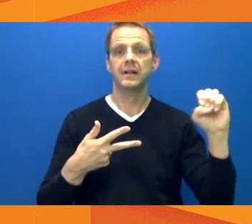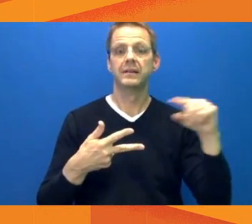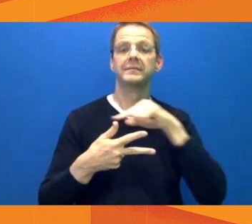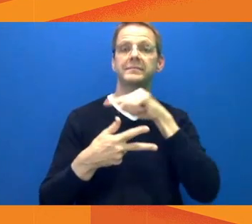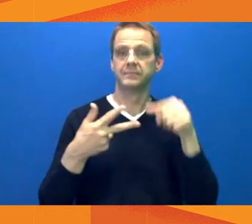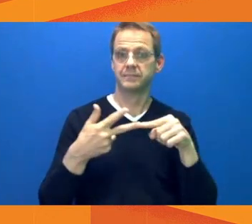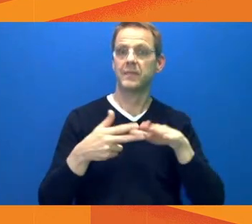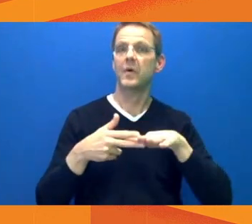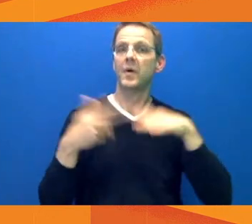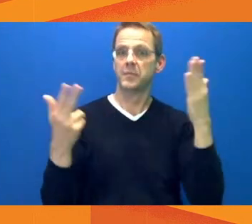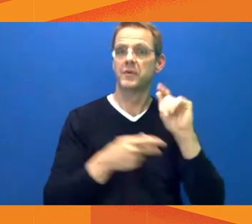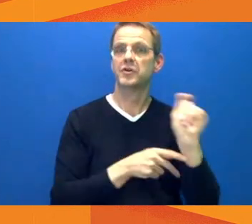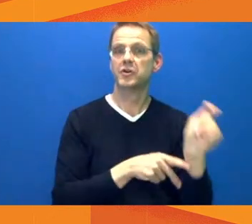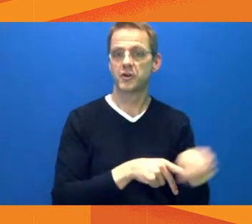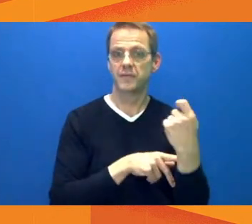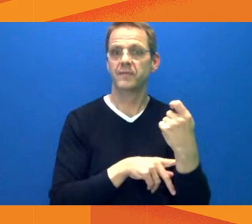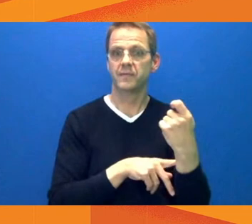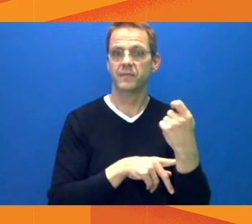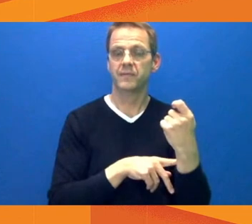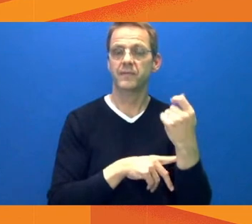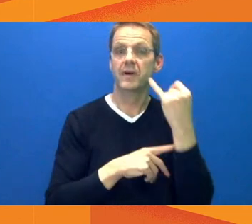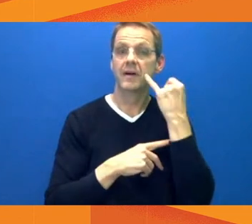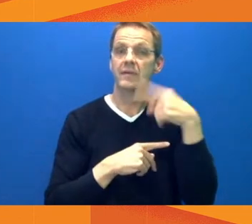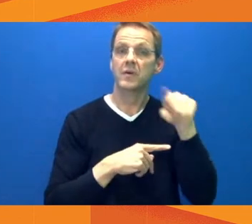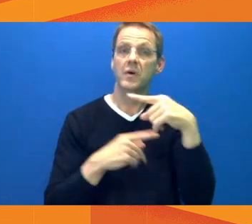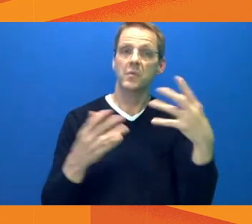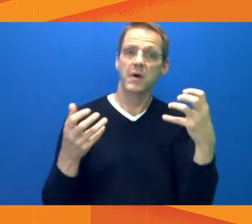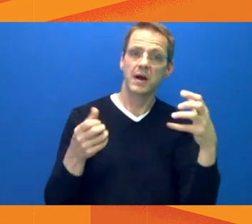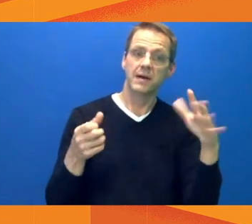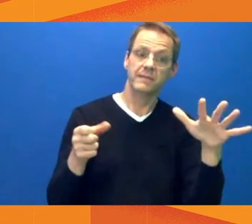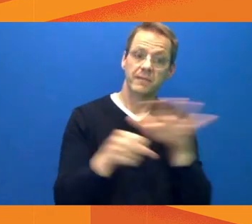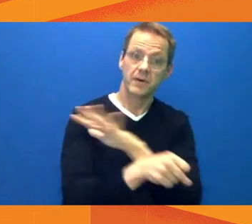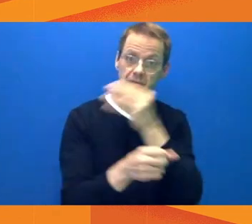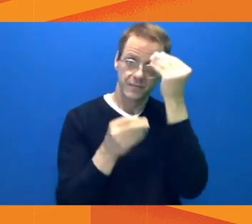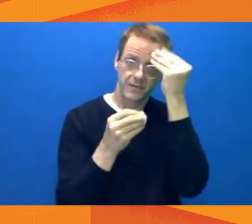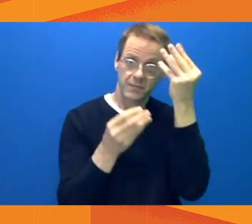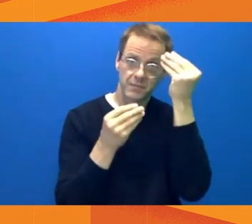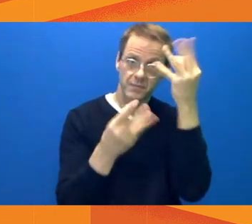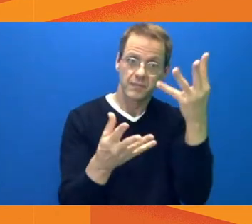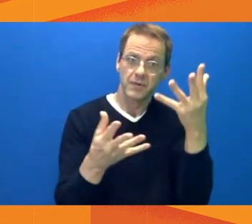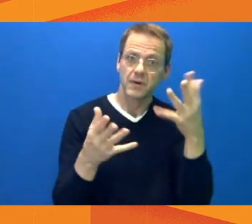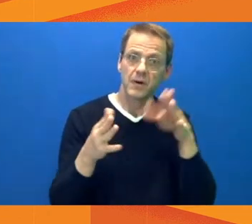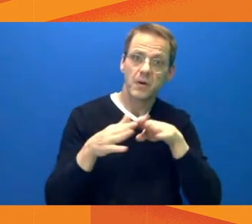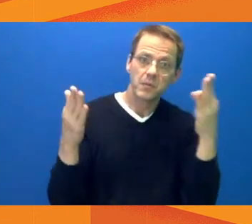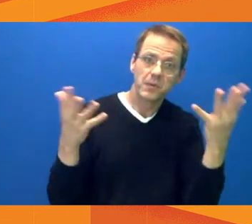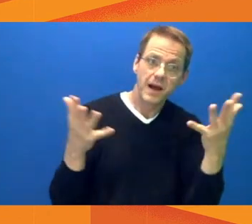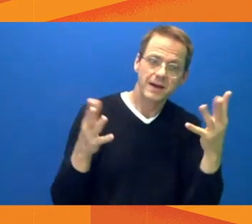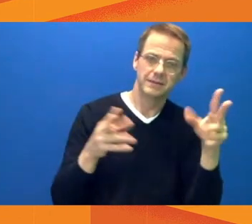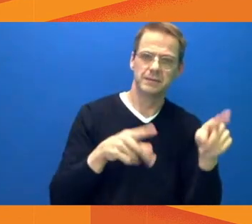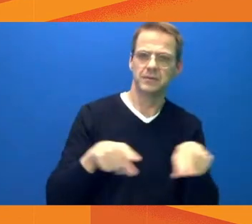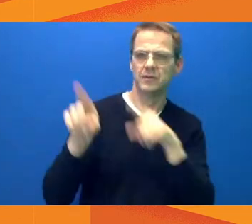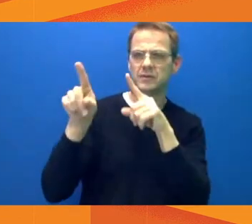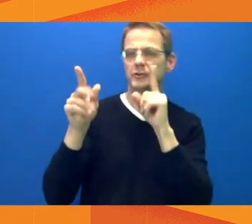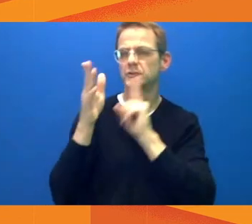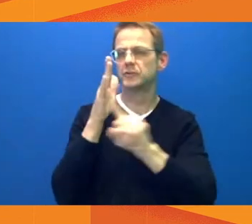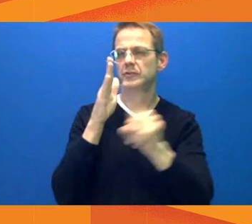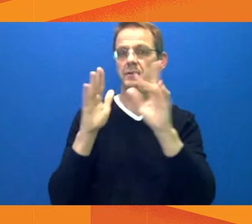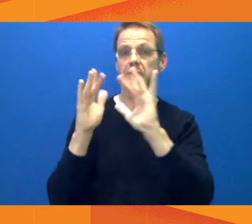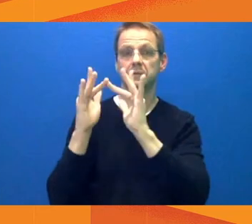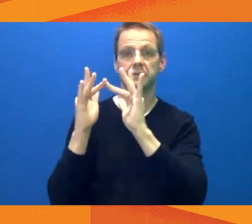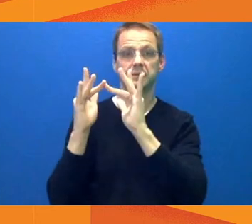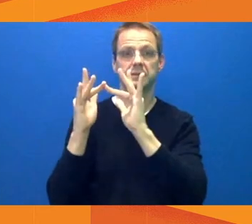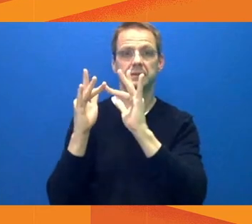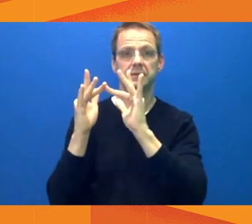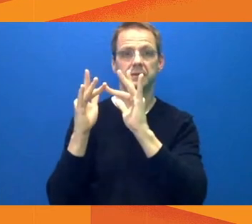requirements. We recognize that the back and forth of programming is stressful for both our customers and for City of Edmonton